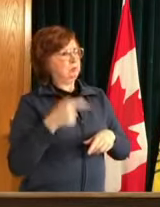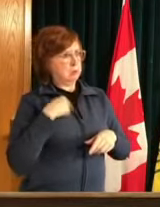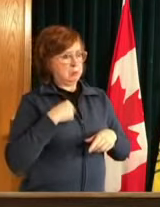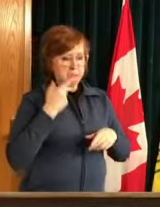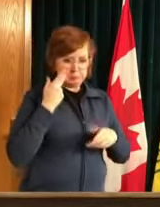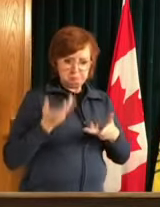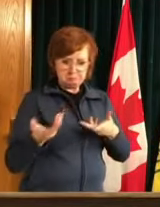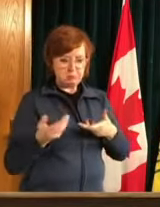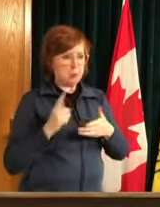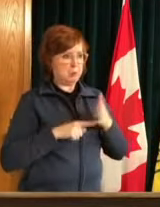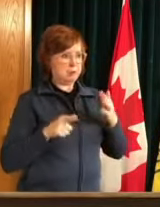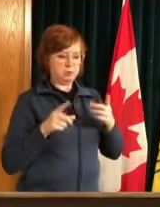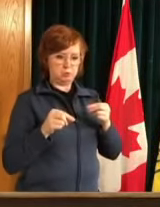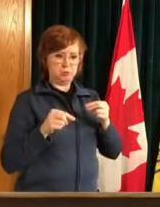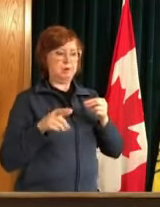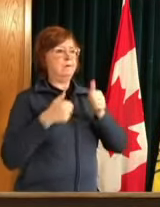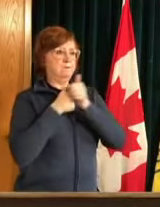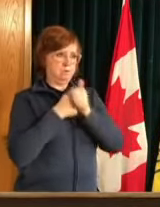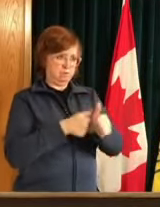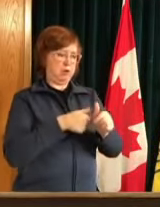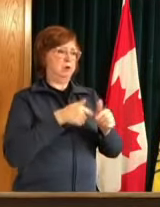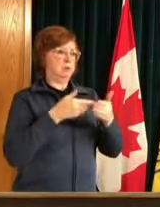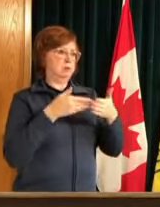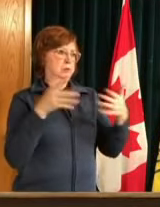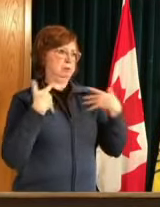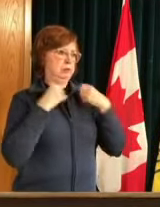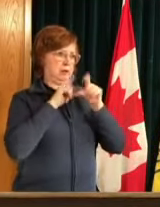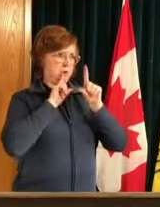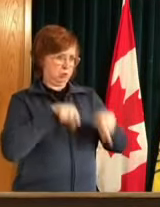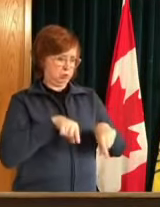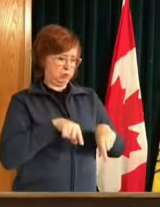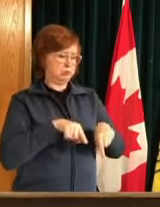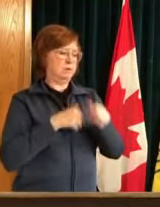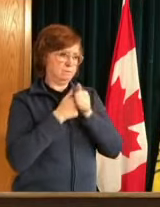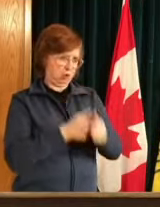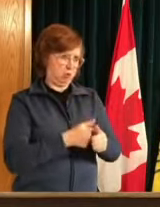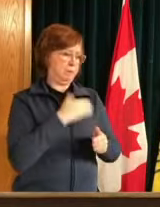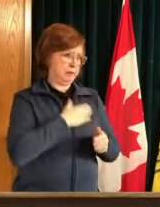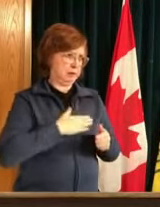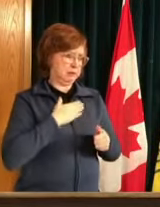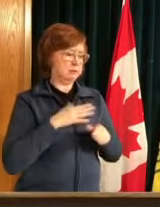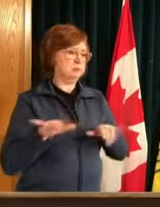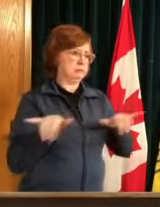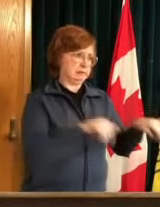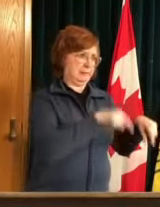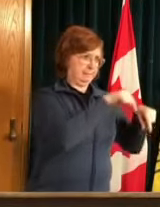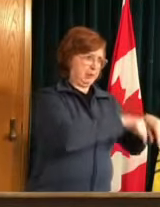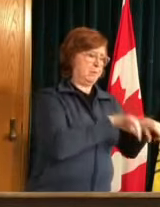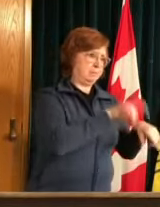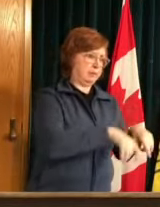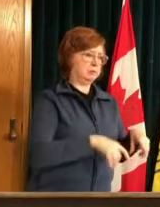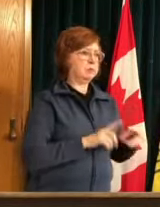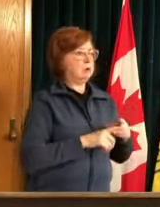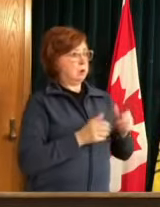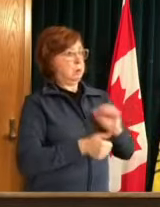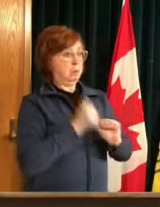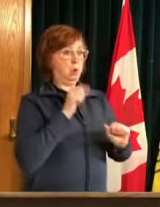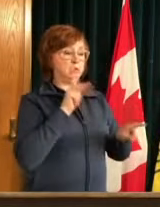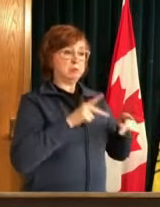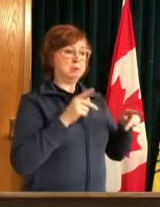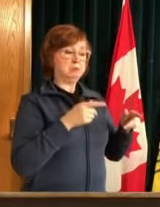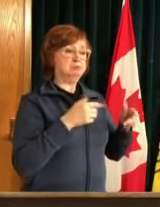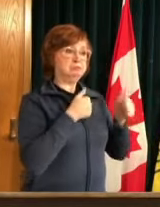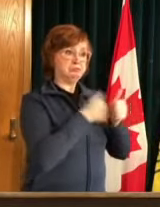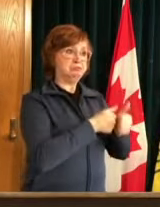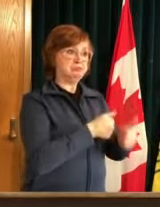to one and follow the public health more measures that are that are in place and i think by and large uh people are continuing to do that and i would just